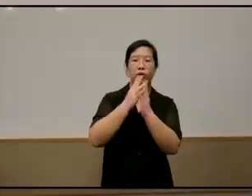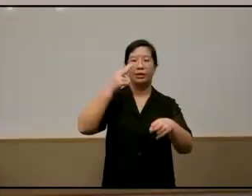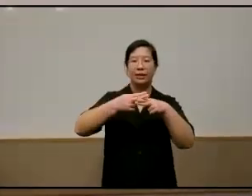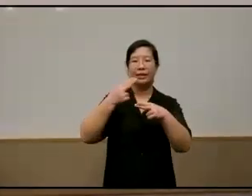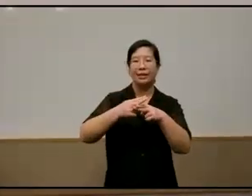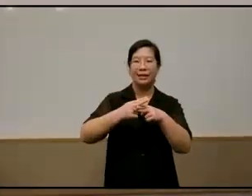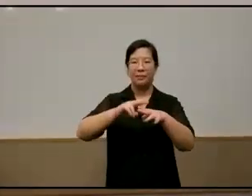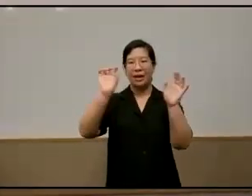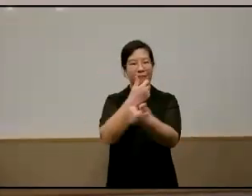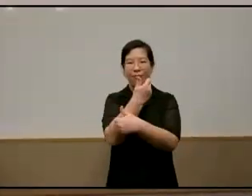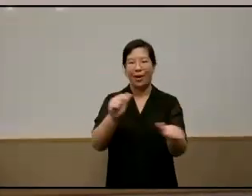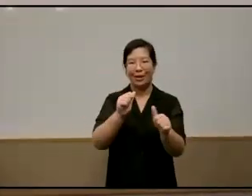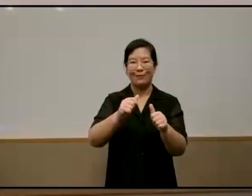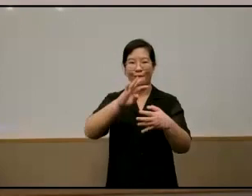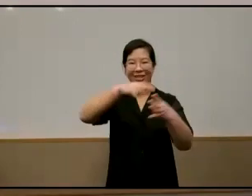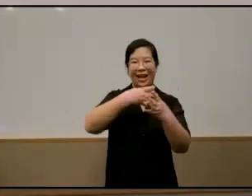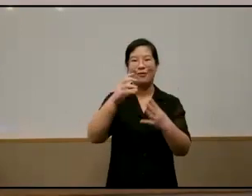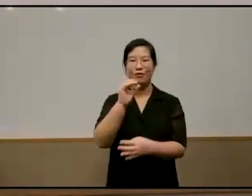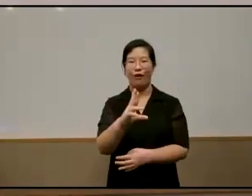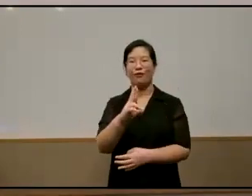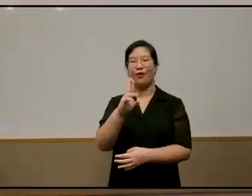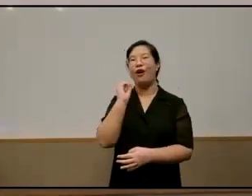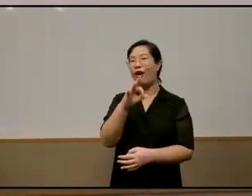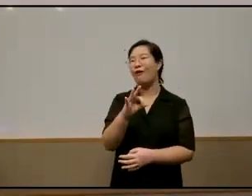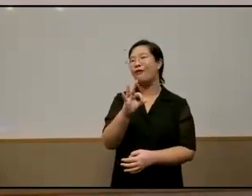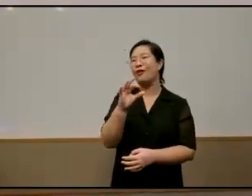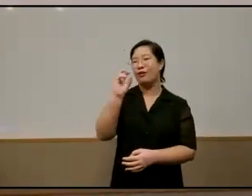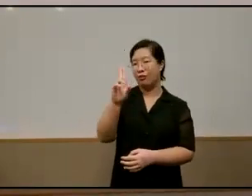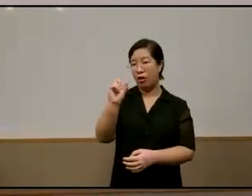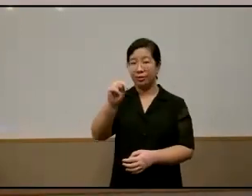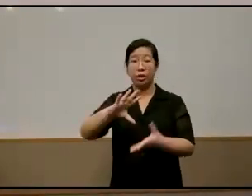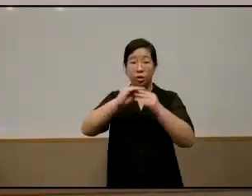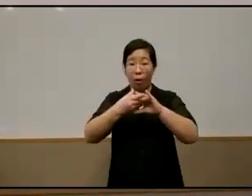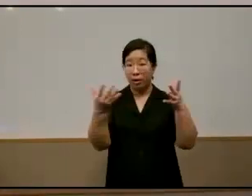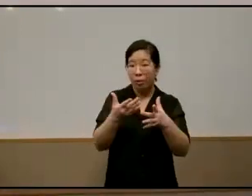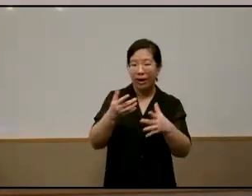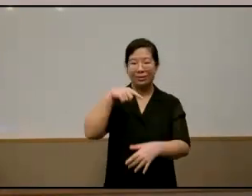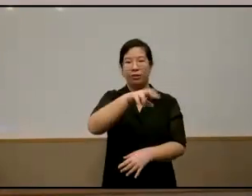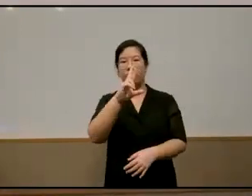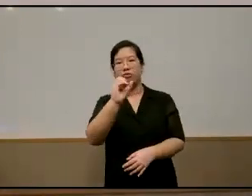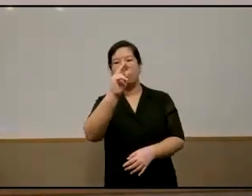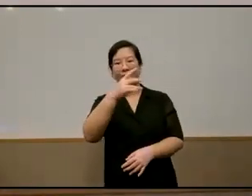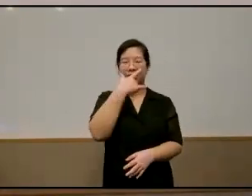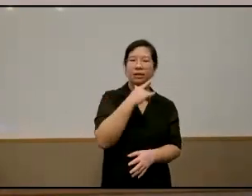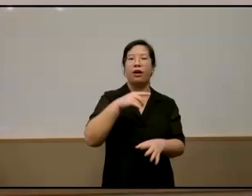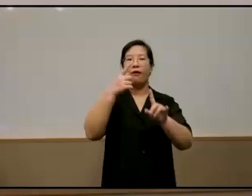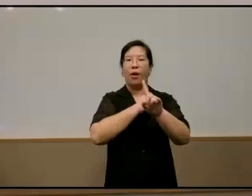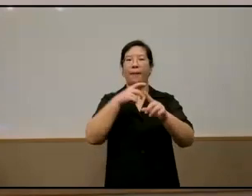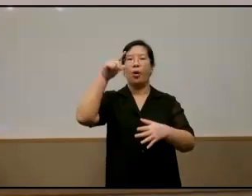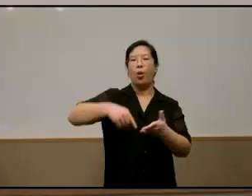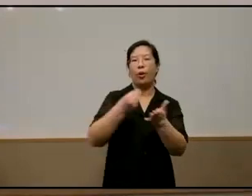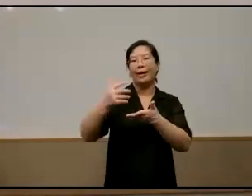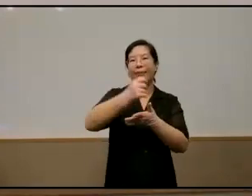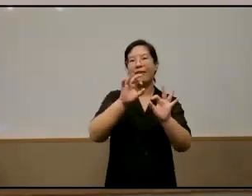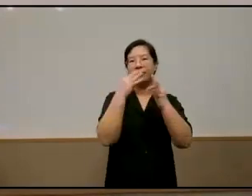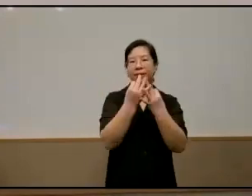of ron the story walks through the day in the life of ron who comes from a low-income family in the